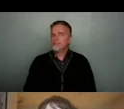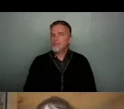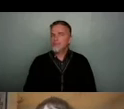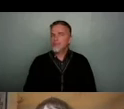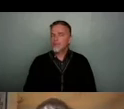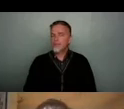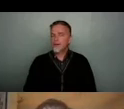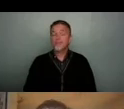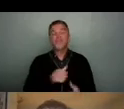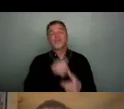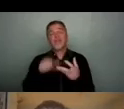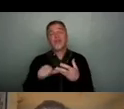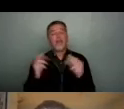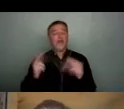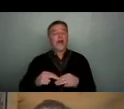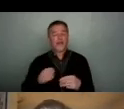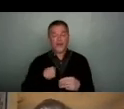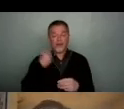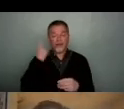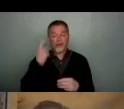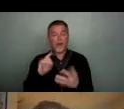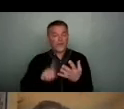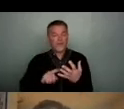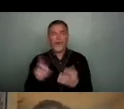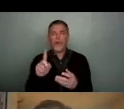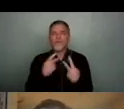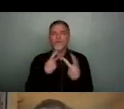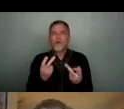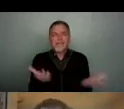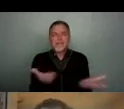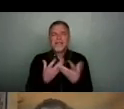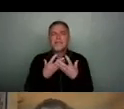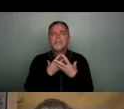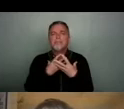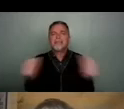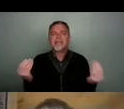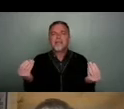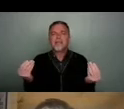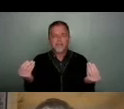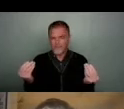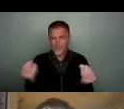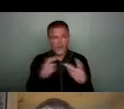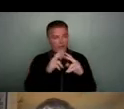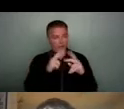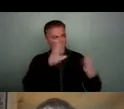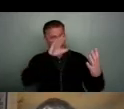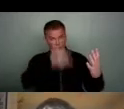And then finally, we thought a lot about what voices were missing. You know, we looked at the program as a whole and and the week by week offering,